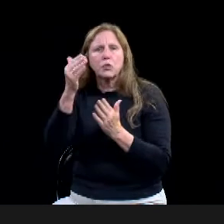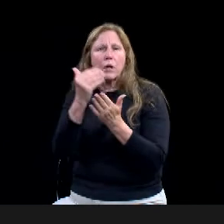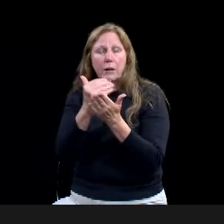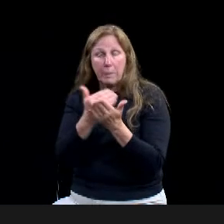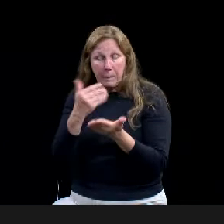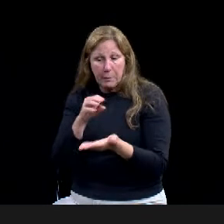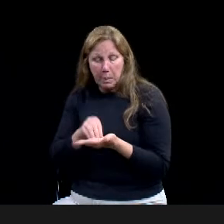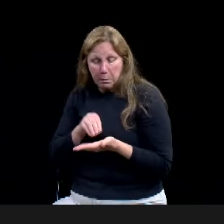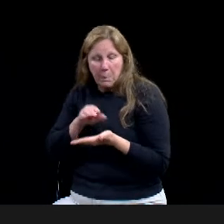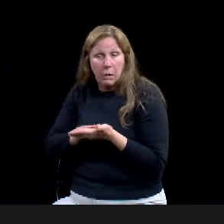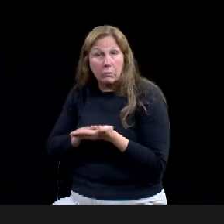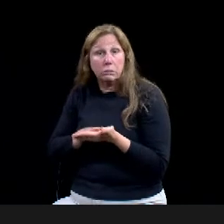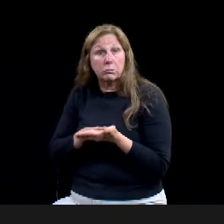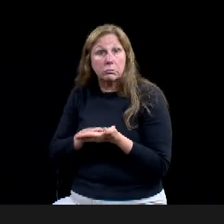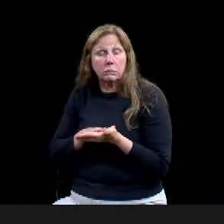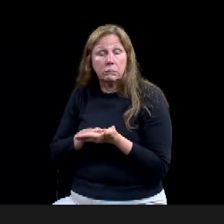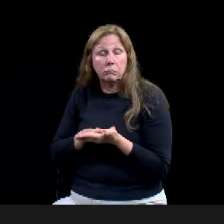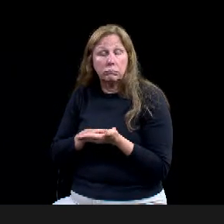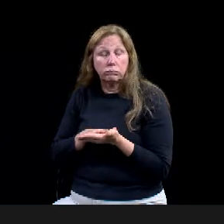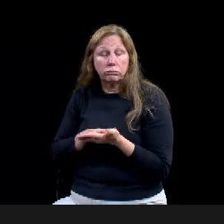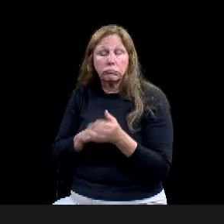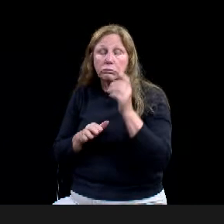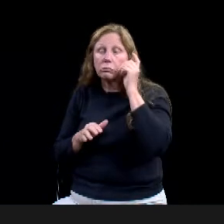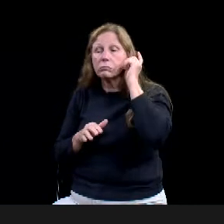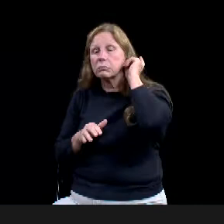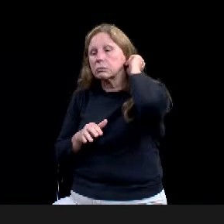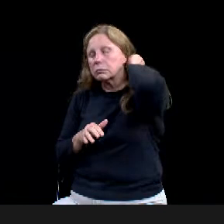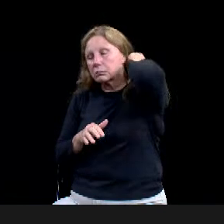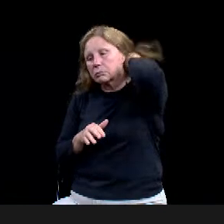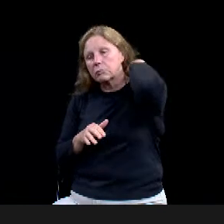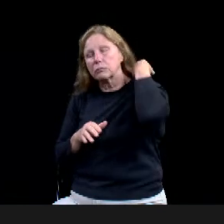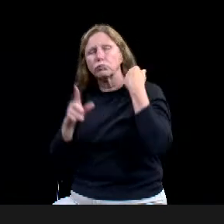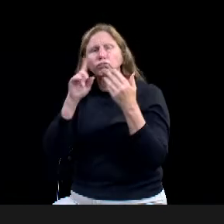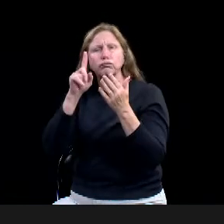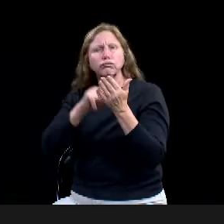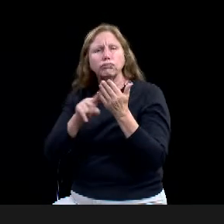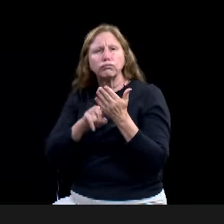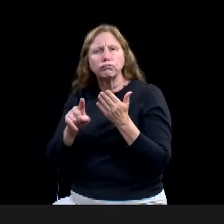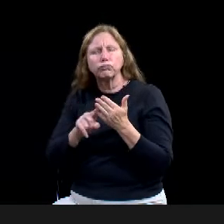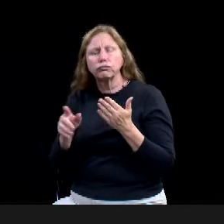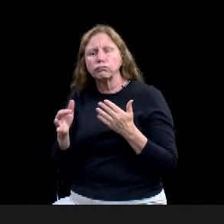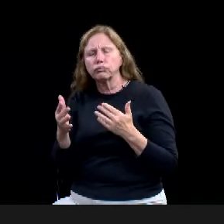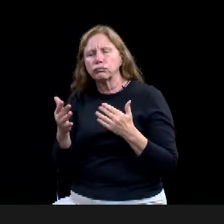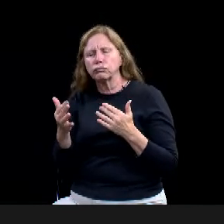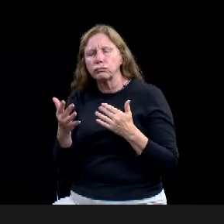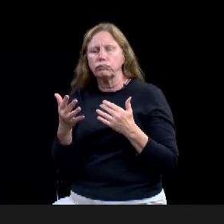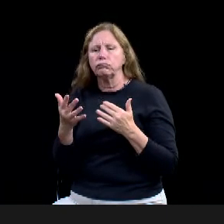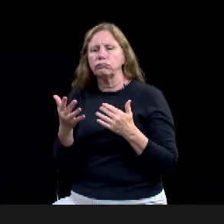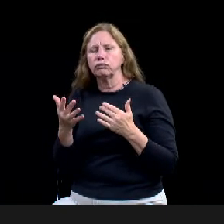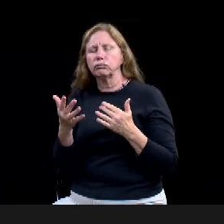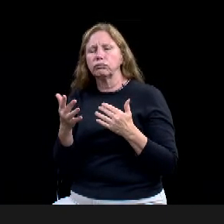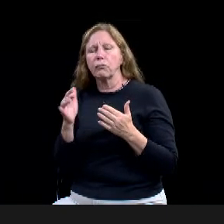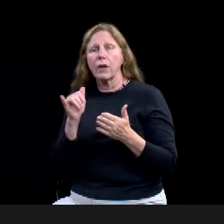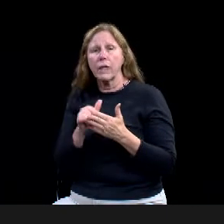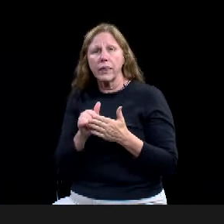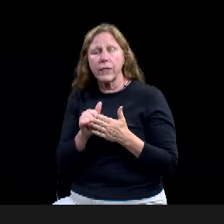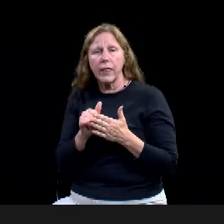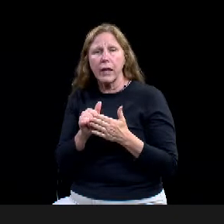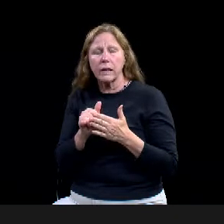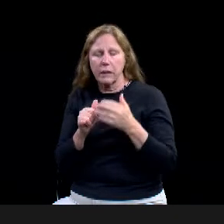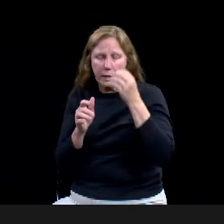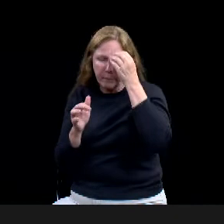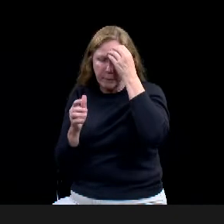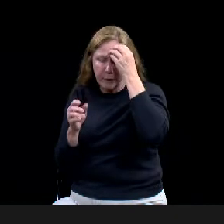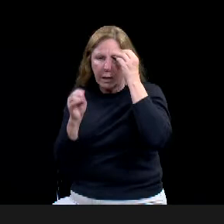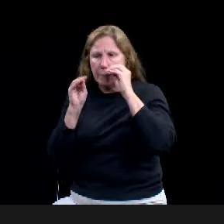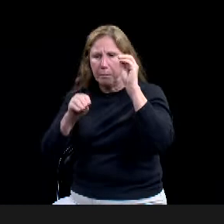what it would look like to put some characters, um, in place, some incentives in place to really kind of build out, um, the residential communities that a council member